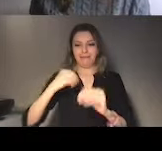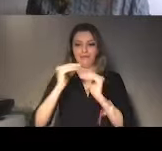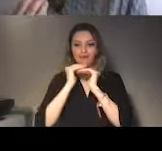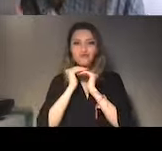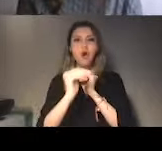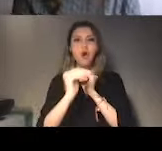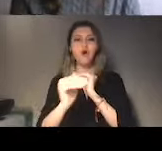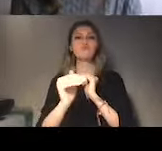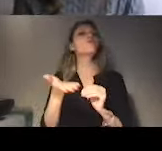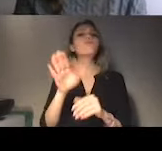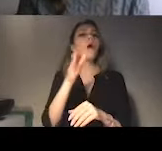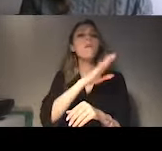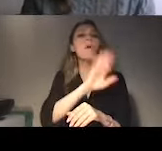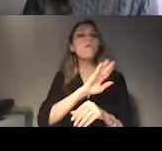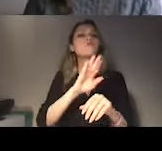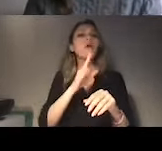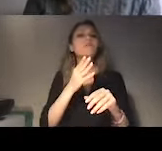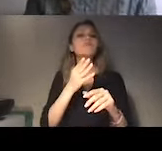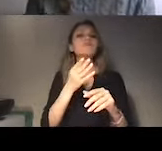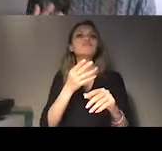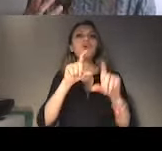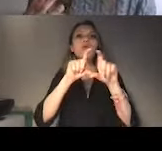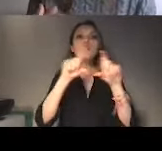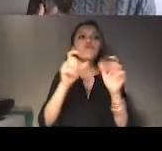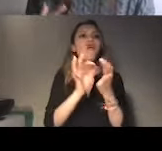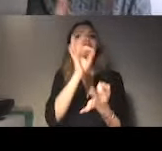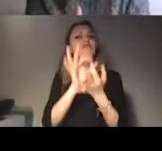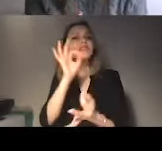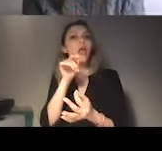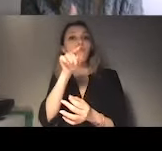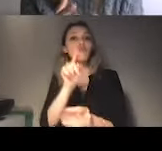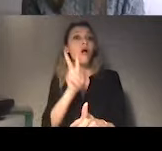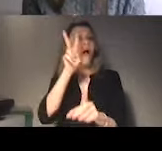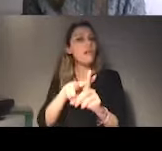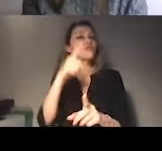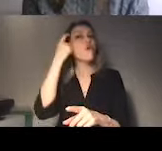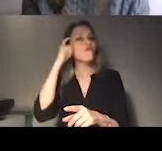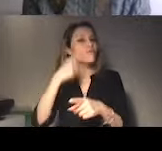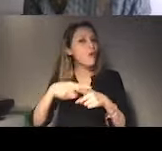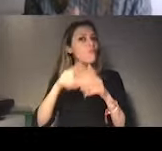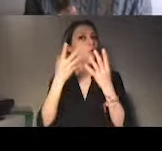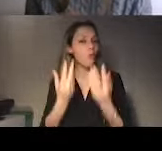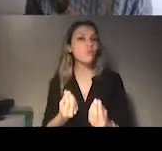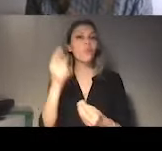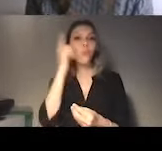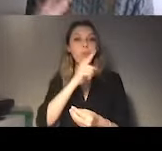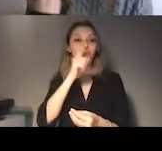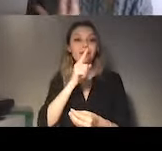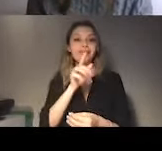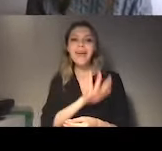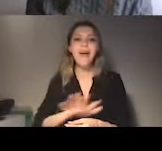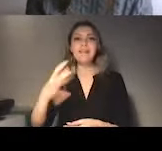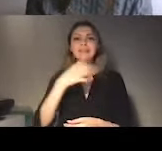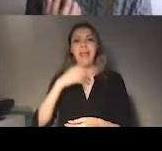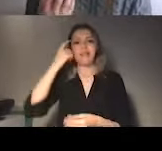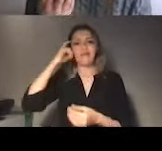to participate in this mechanism, to have a voice through this mechanism to provide a